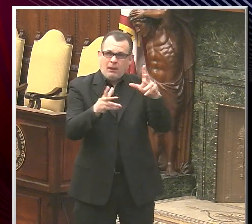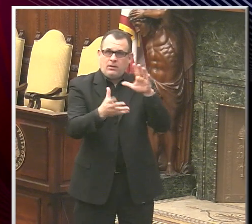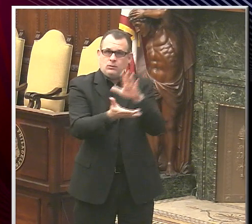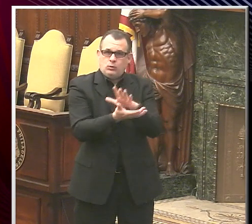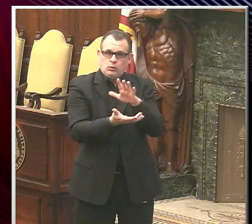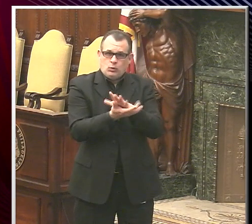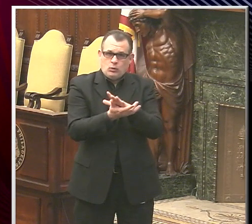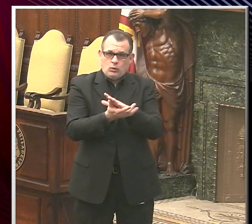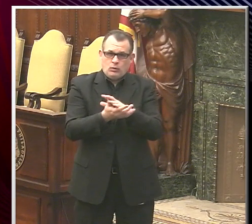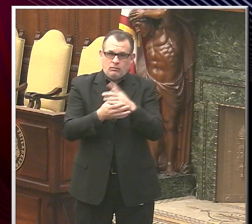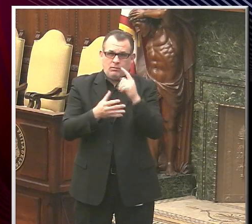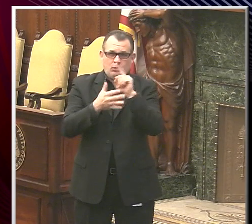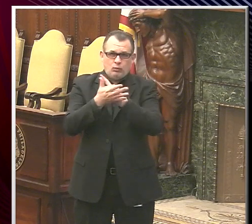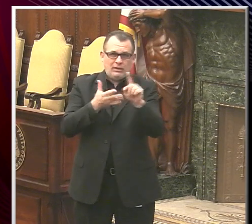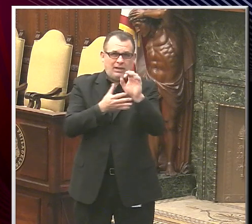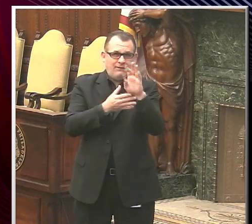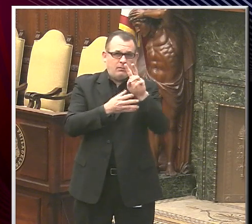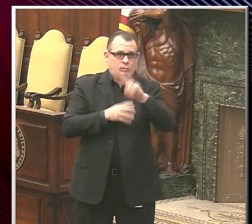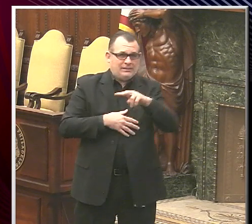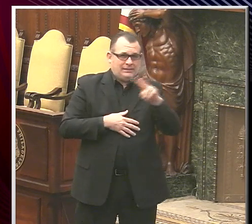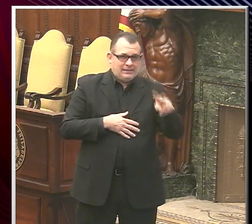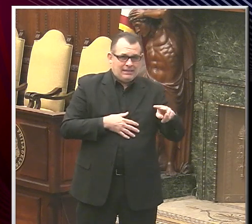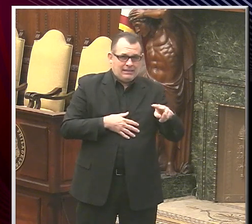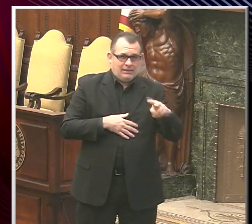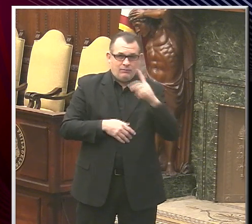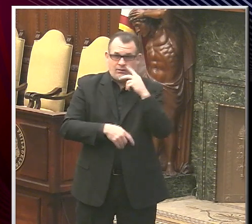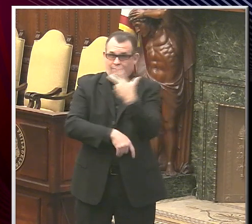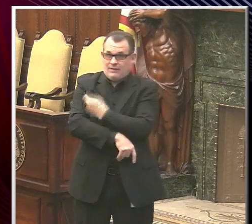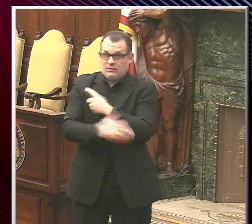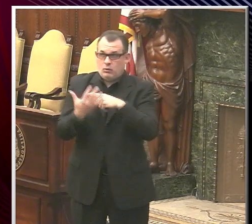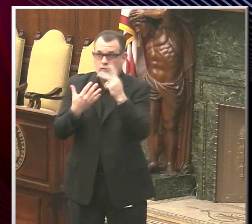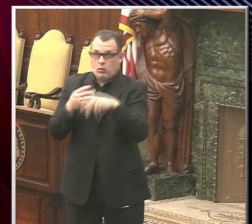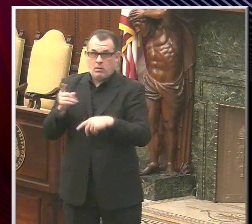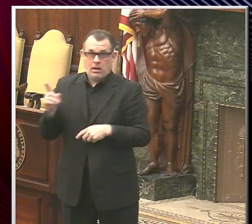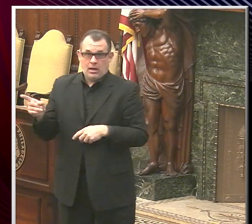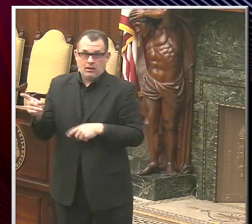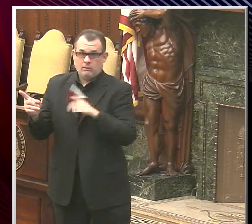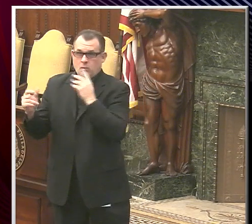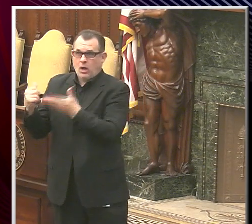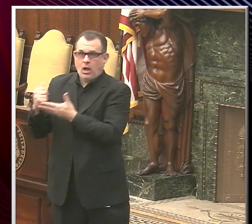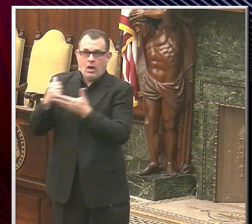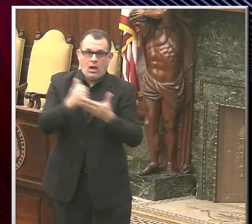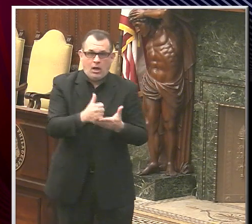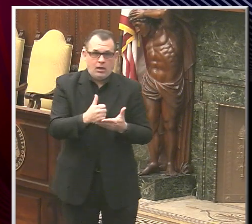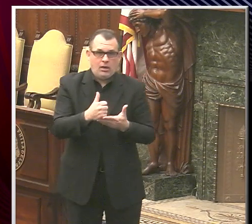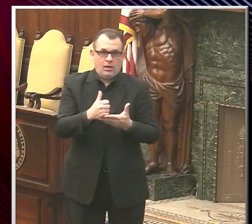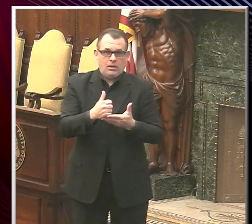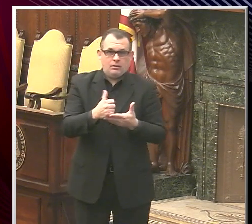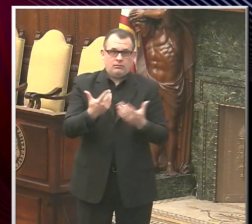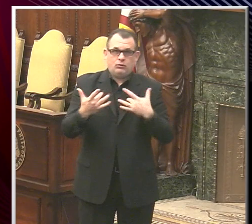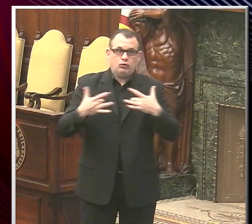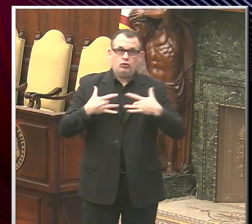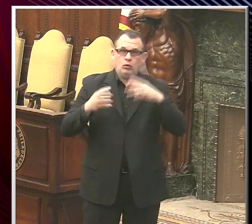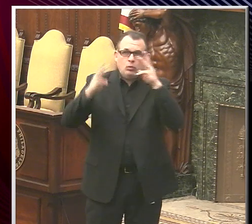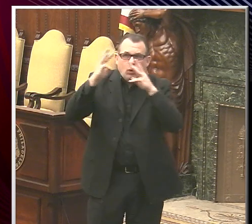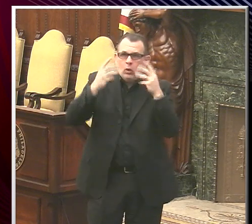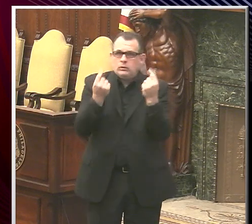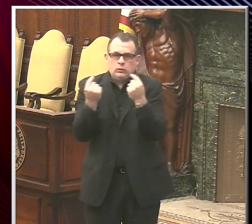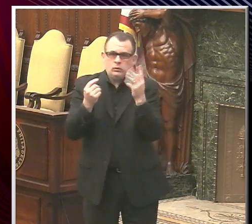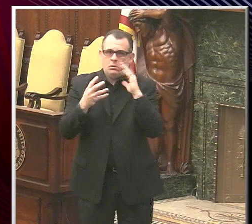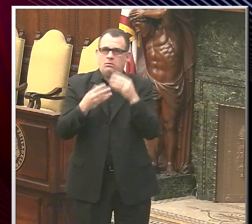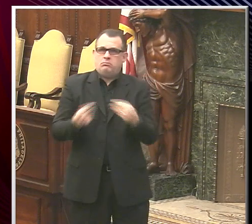22nd, we also know this vaccination program will go a long way toward easing some of the concerns that teachers have expressed to us.